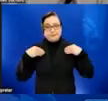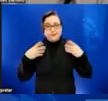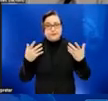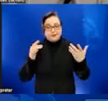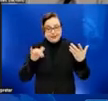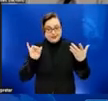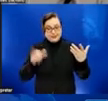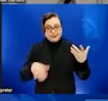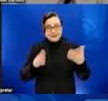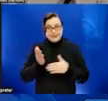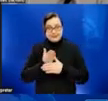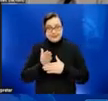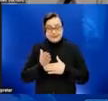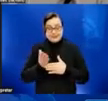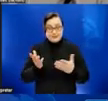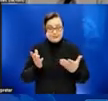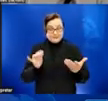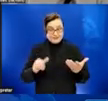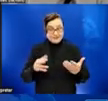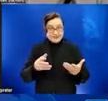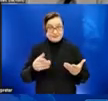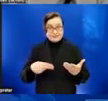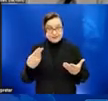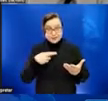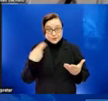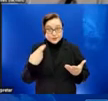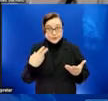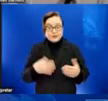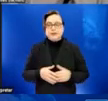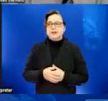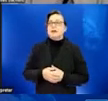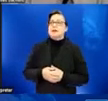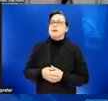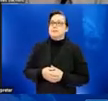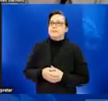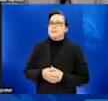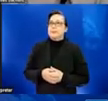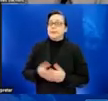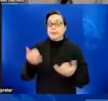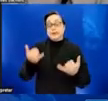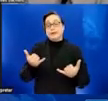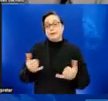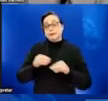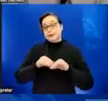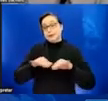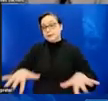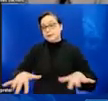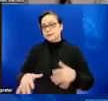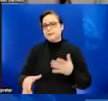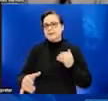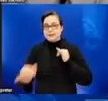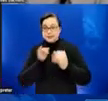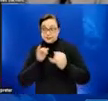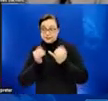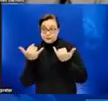Dr. we, again, in the current outbreak, we think, and from interviewing current cases, we